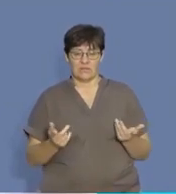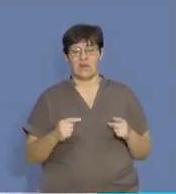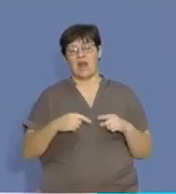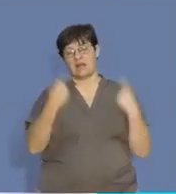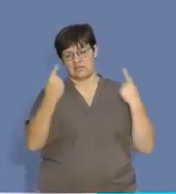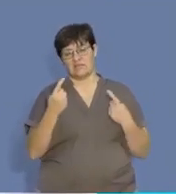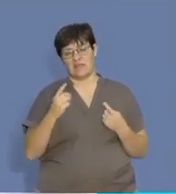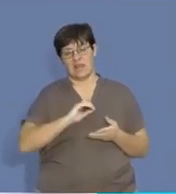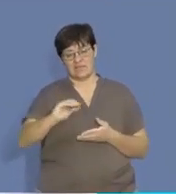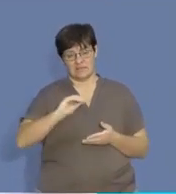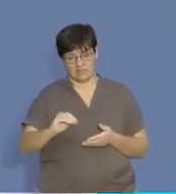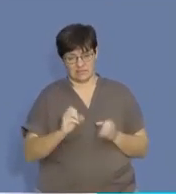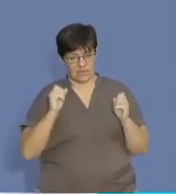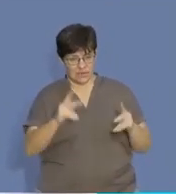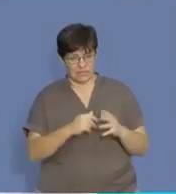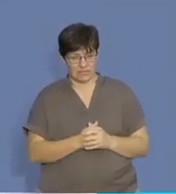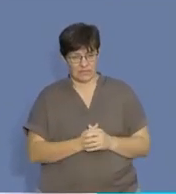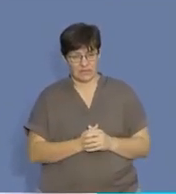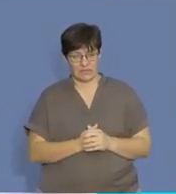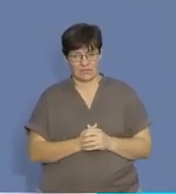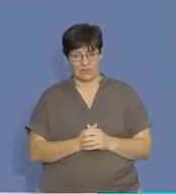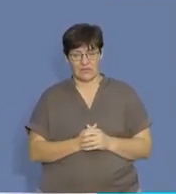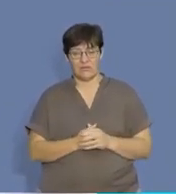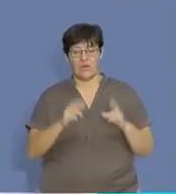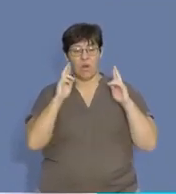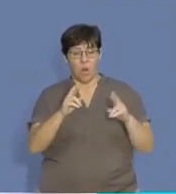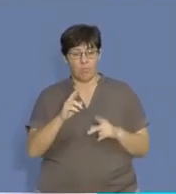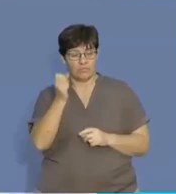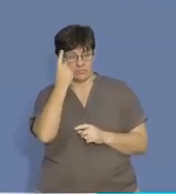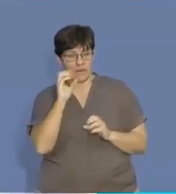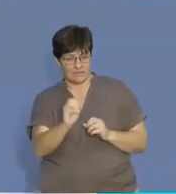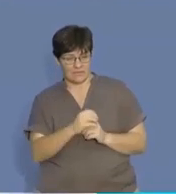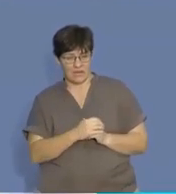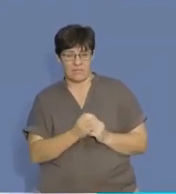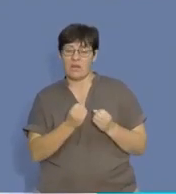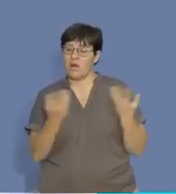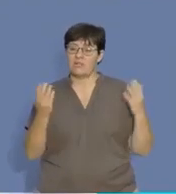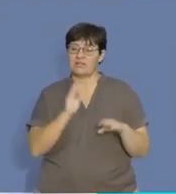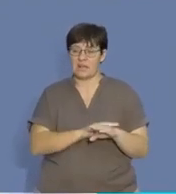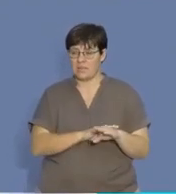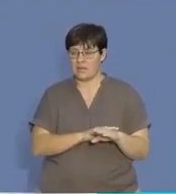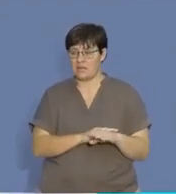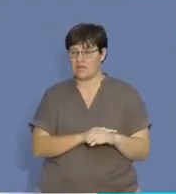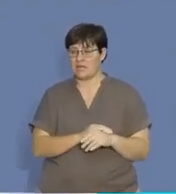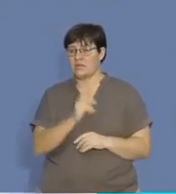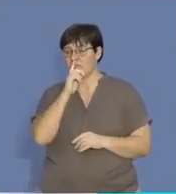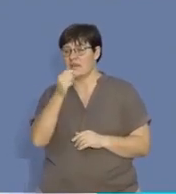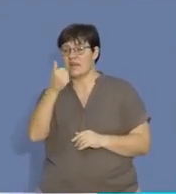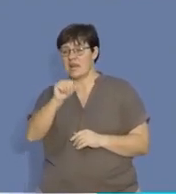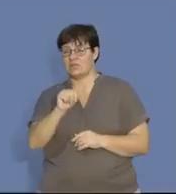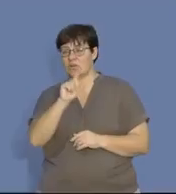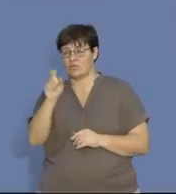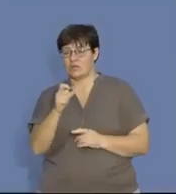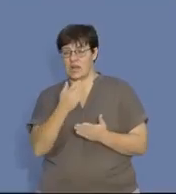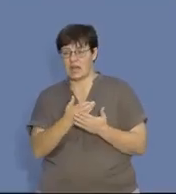which is your alternate investment, okay? Right, guys, hopefully you got that. We don't have much time. Let's see how much